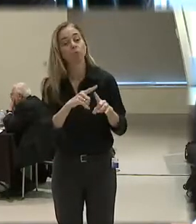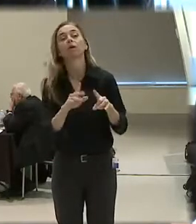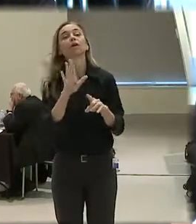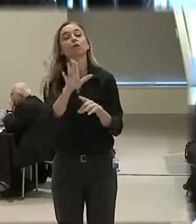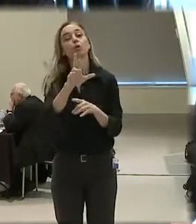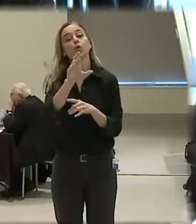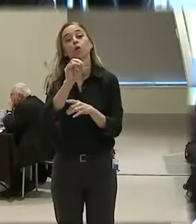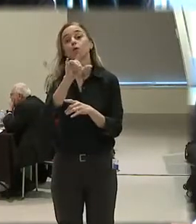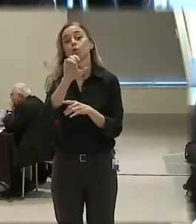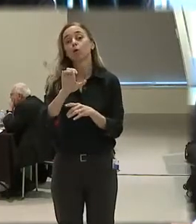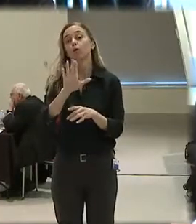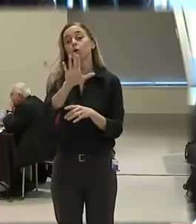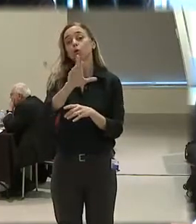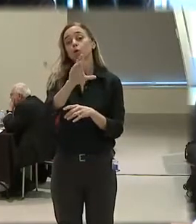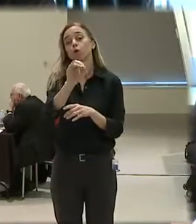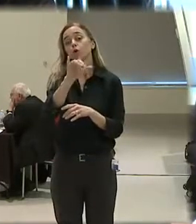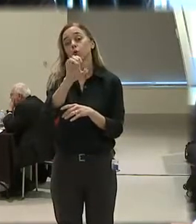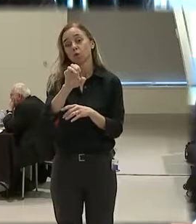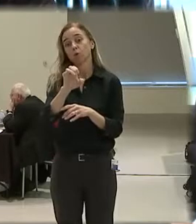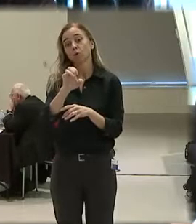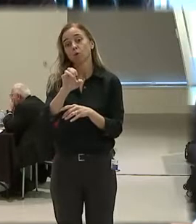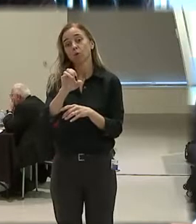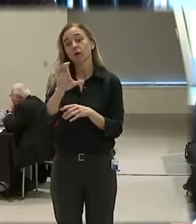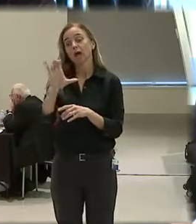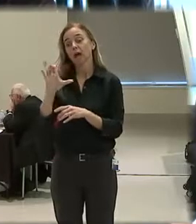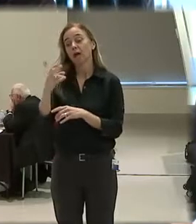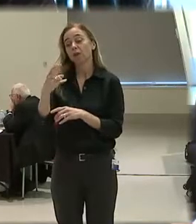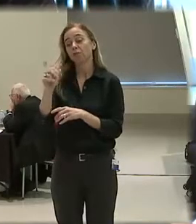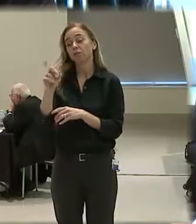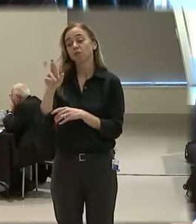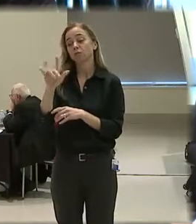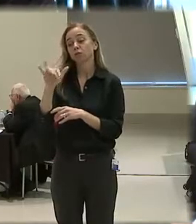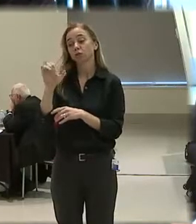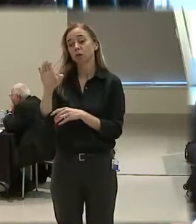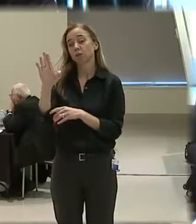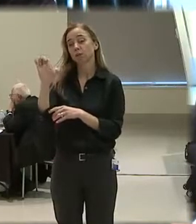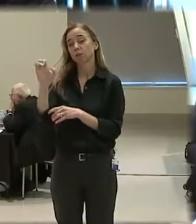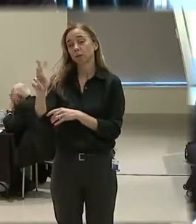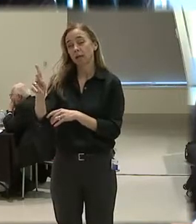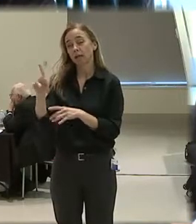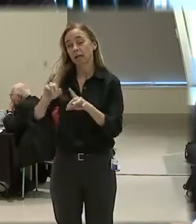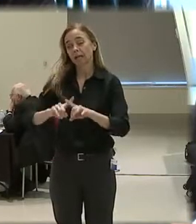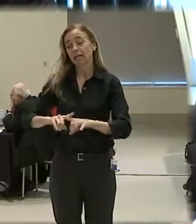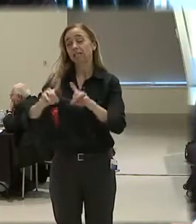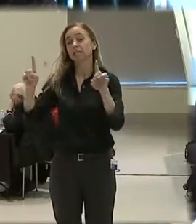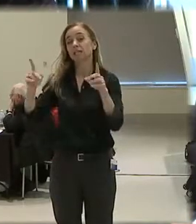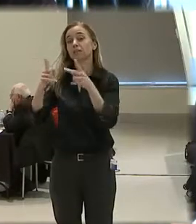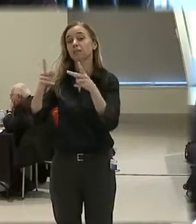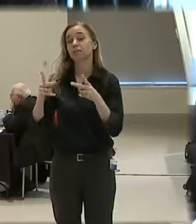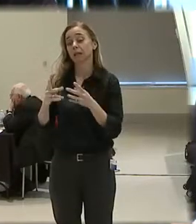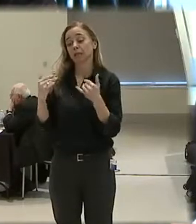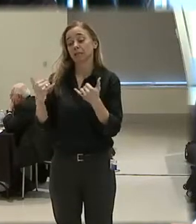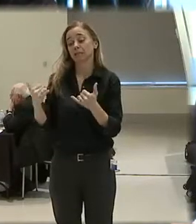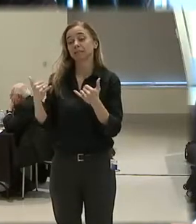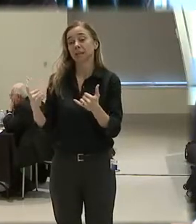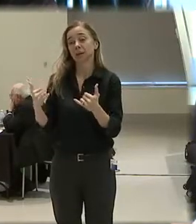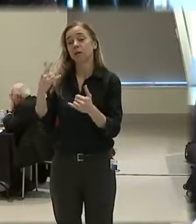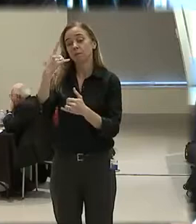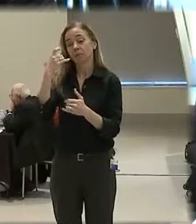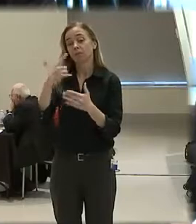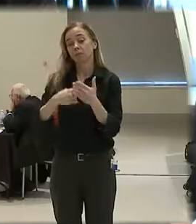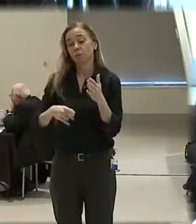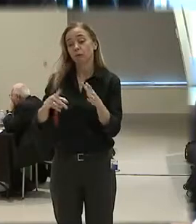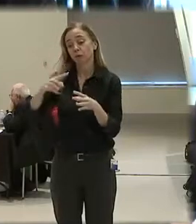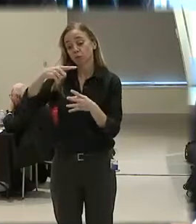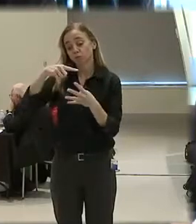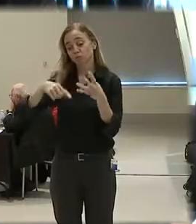role and your role with Bratton and Charlie Beck, Los Angeles Police Department is a different place today because of what you all have